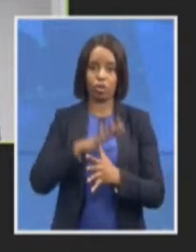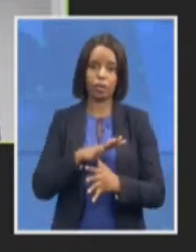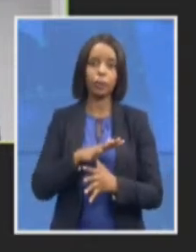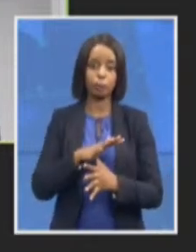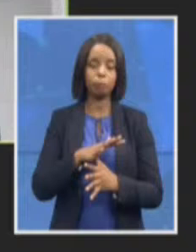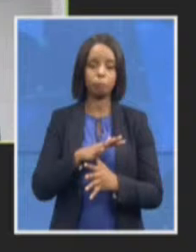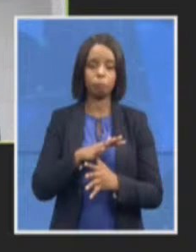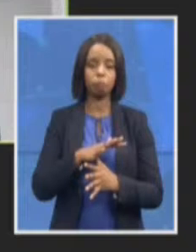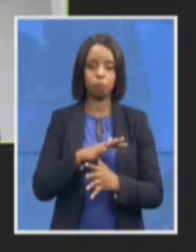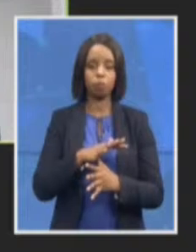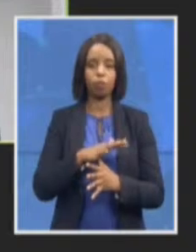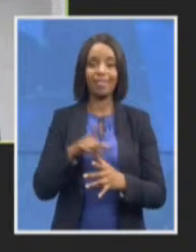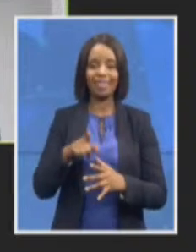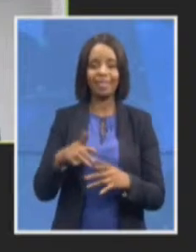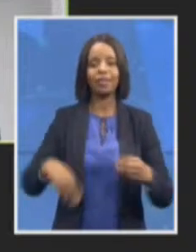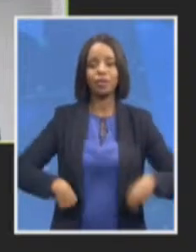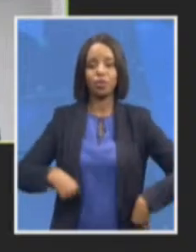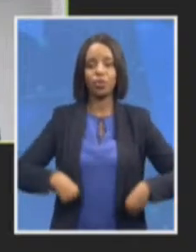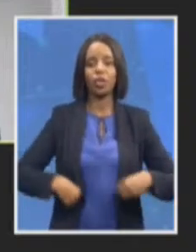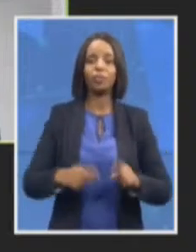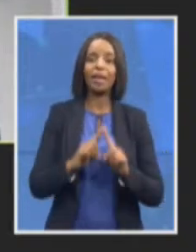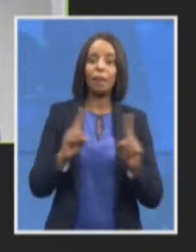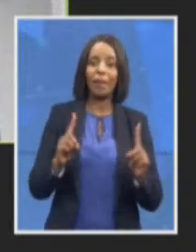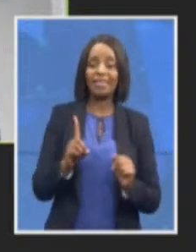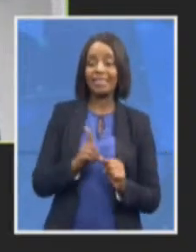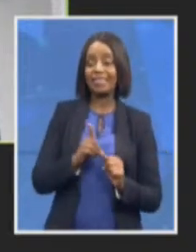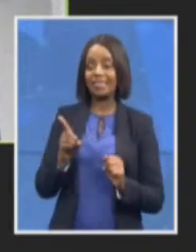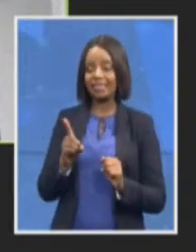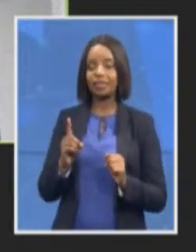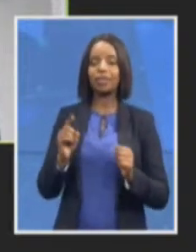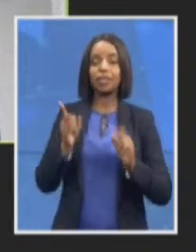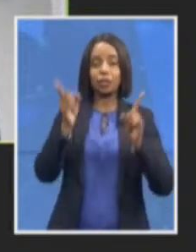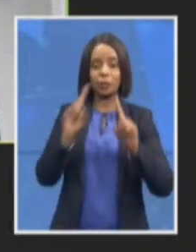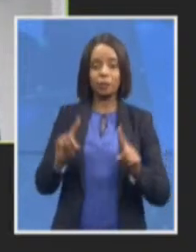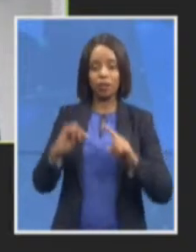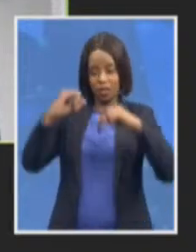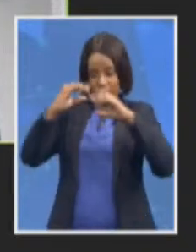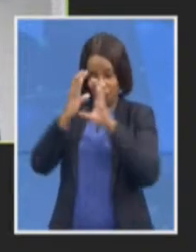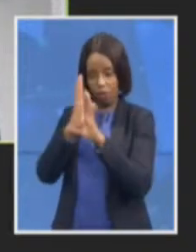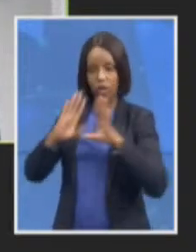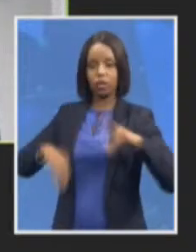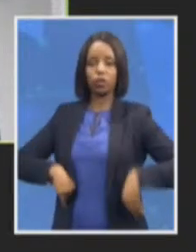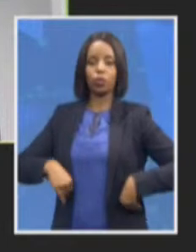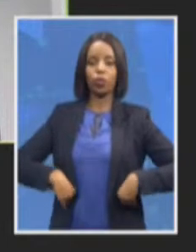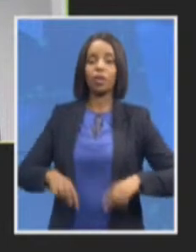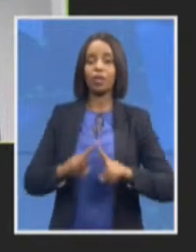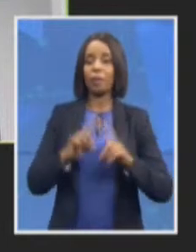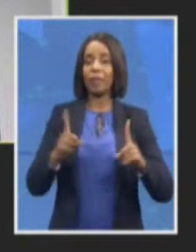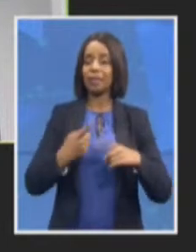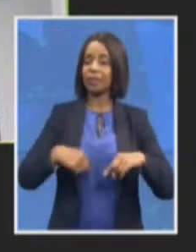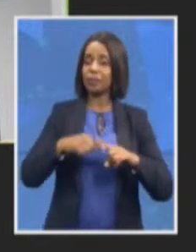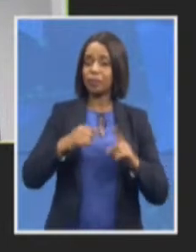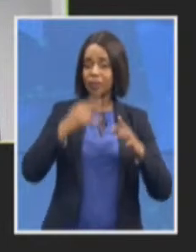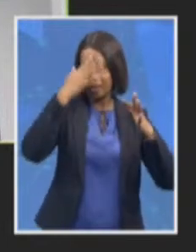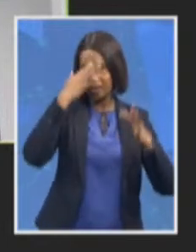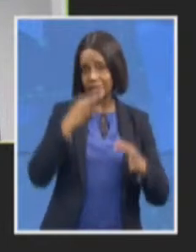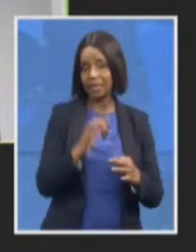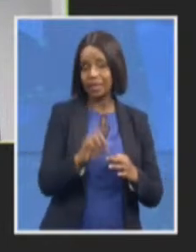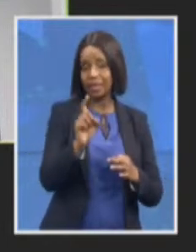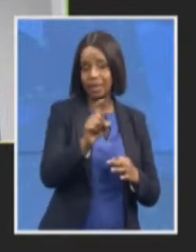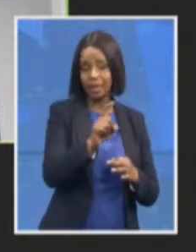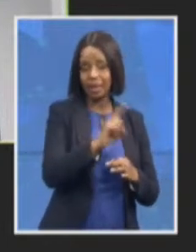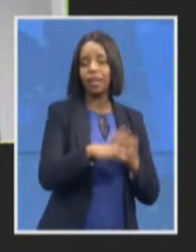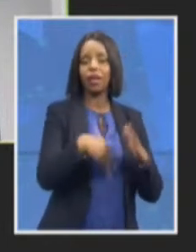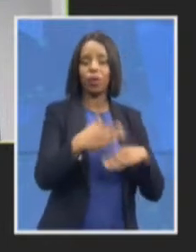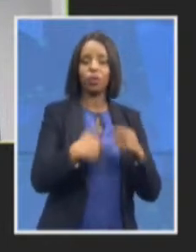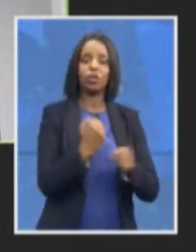specialist attention but we decided that work will continue in the other areas but corruption is going to be the only area